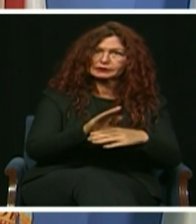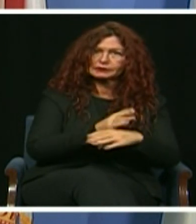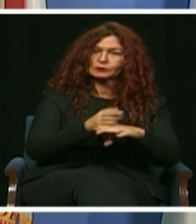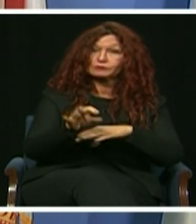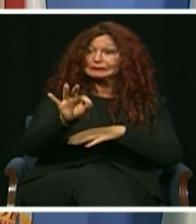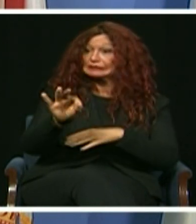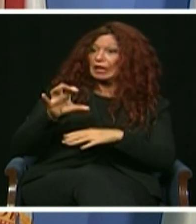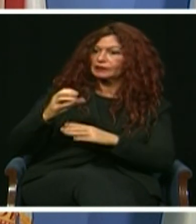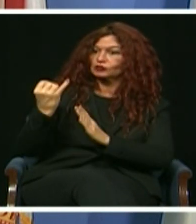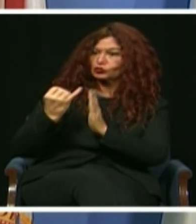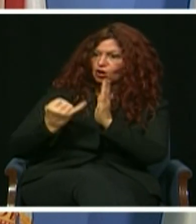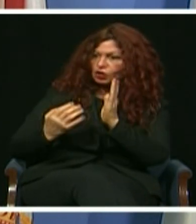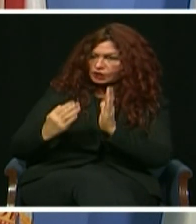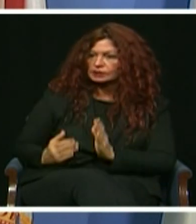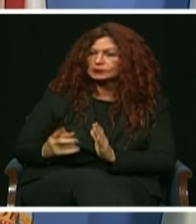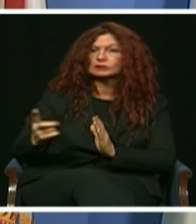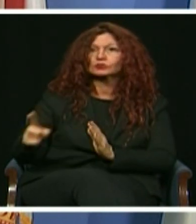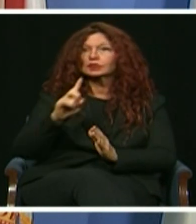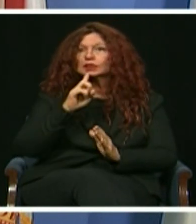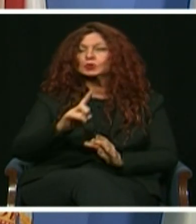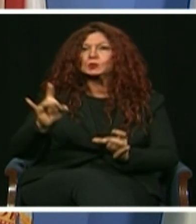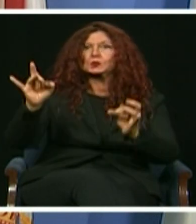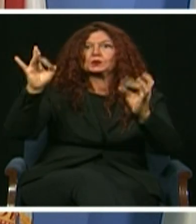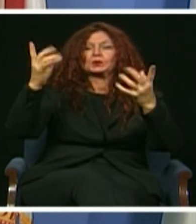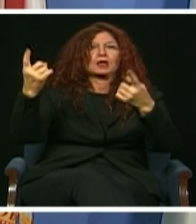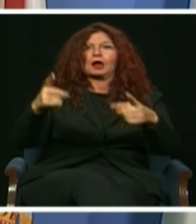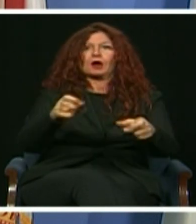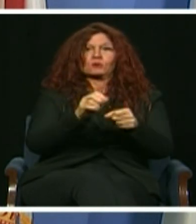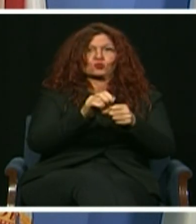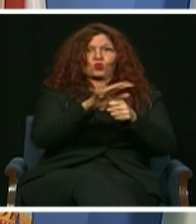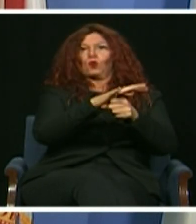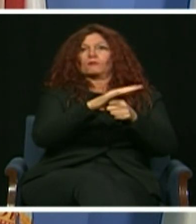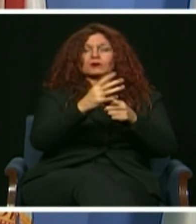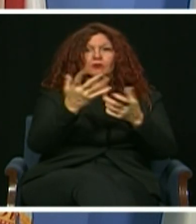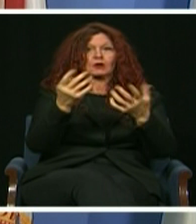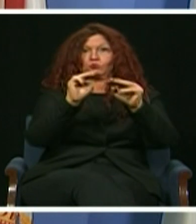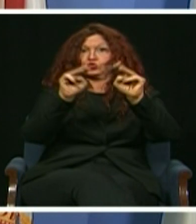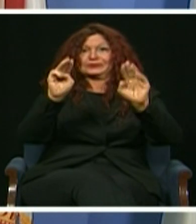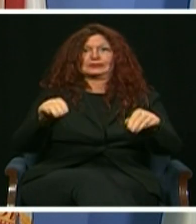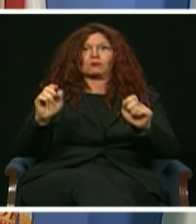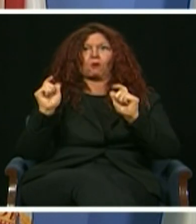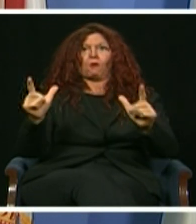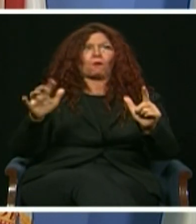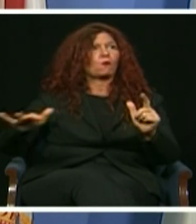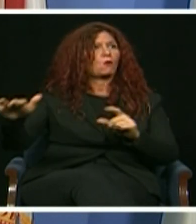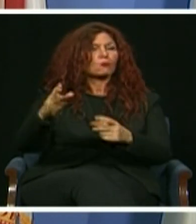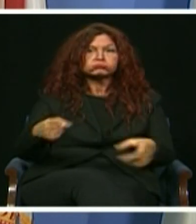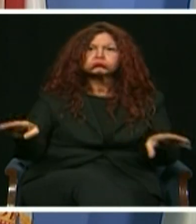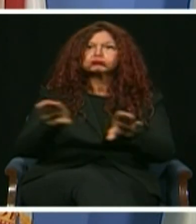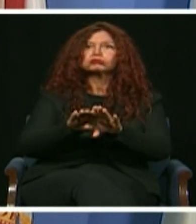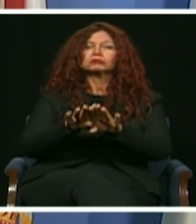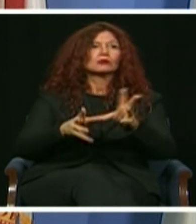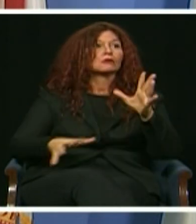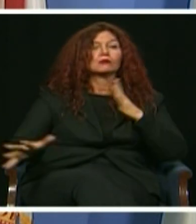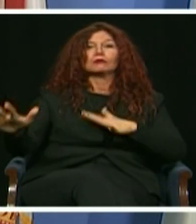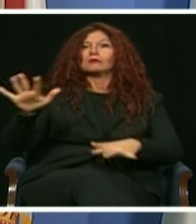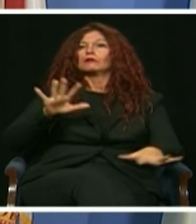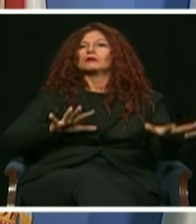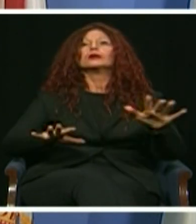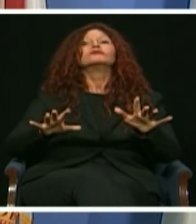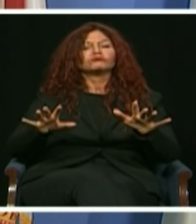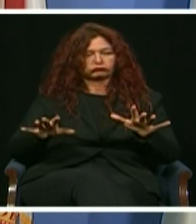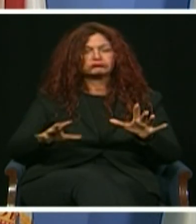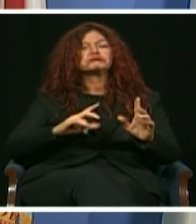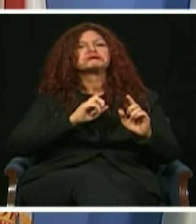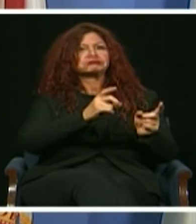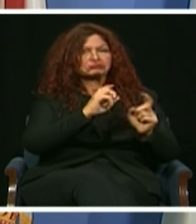through devastating pandemic-related disruptions. The Audit Management Services Department, under Director